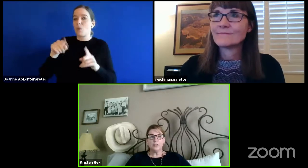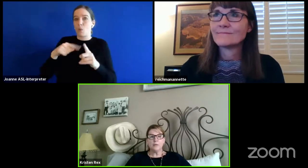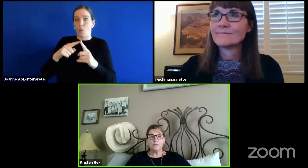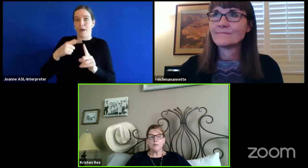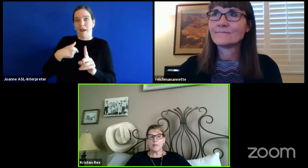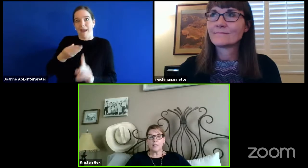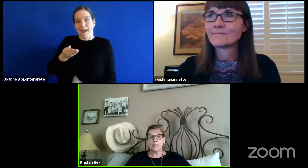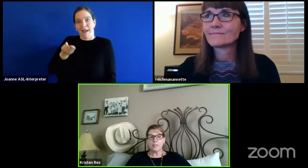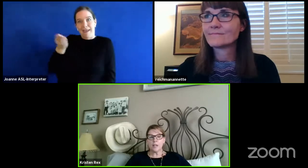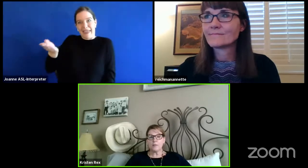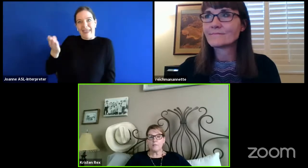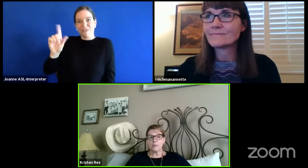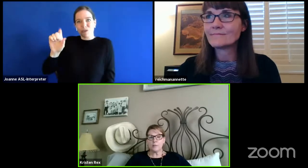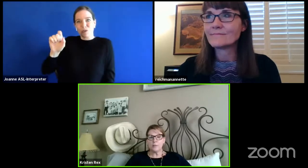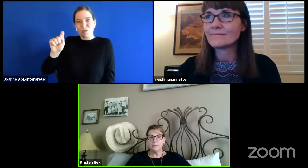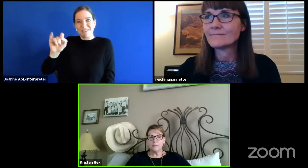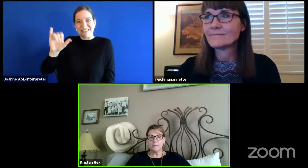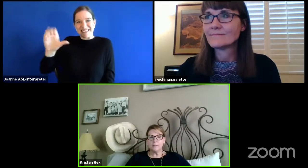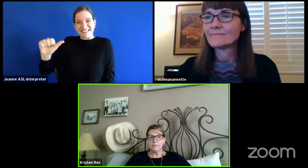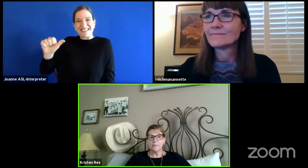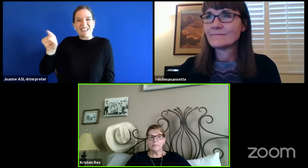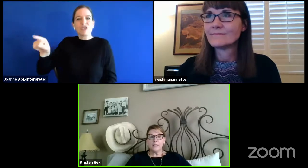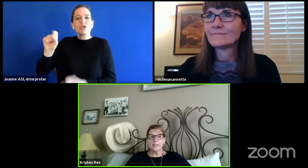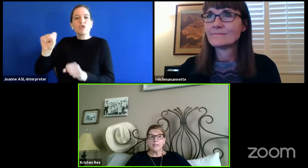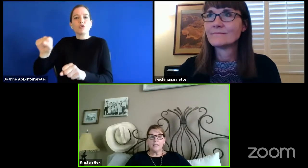new information is now available.